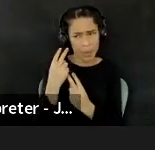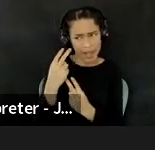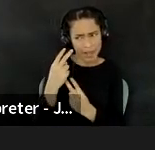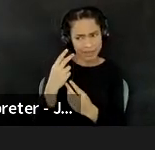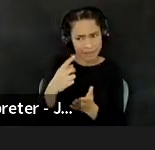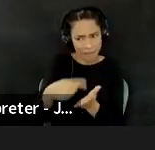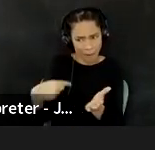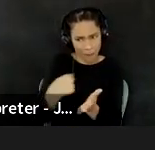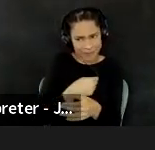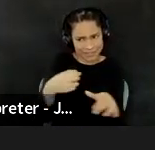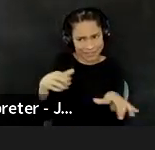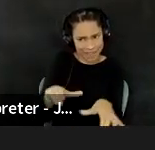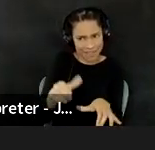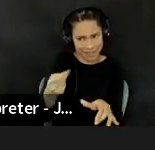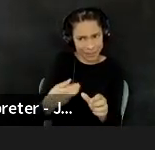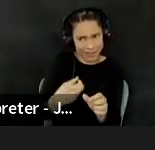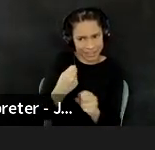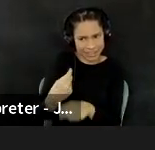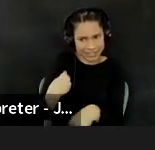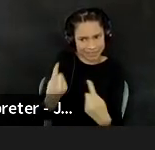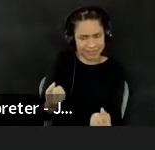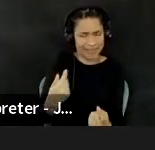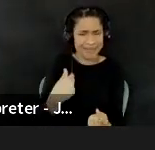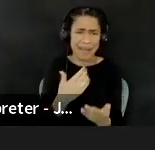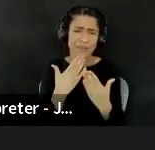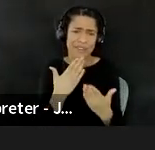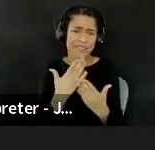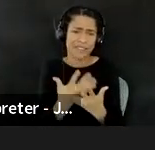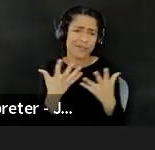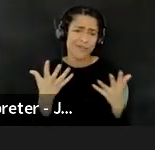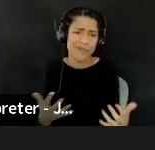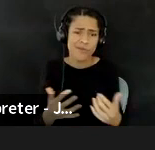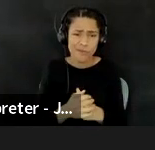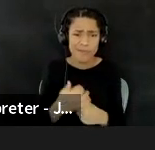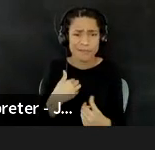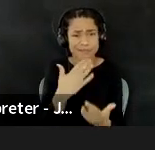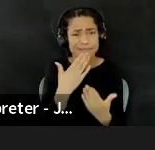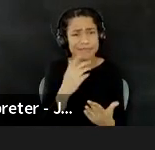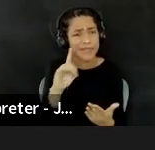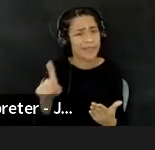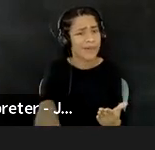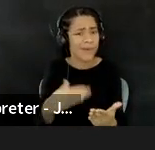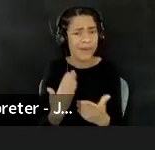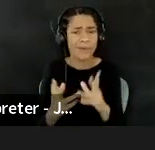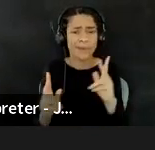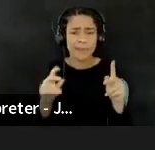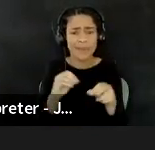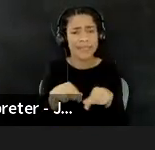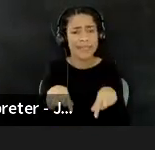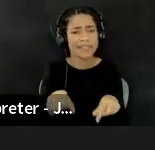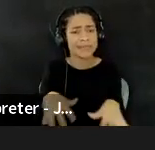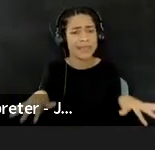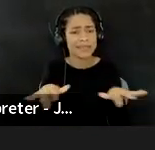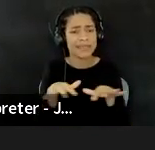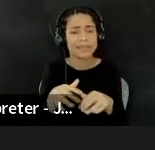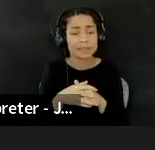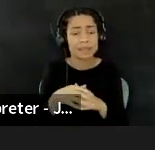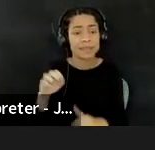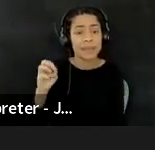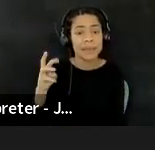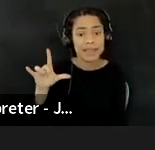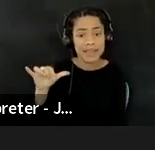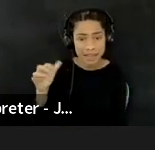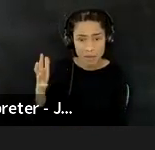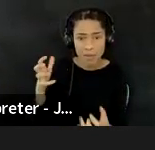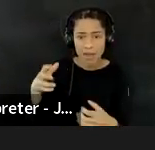Um, and, uh, I'm very, I'm very grateful for that. I'm very grateful for everyone in the space. Um, and Emily, I want to also give you space to